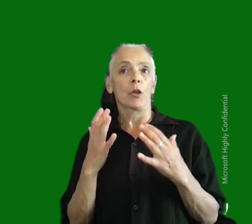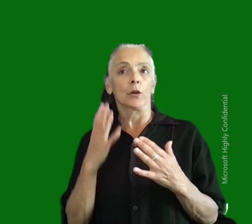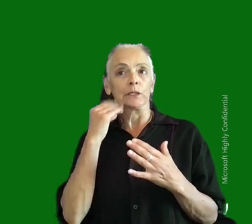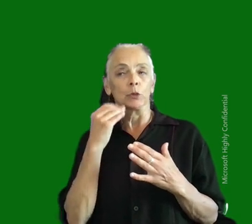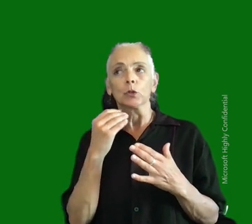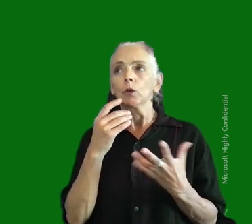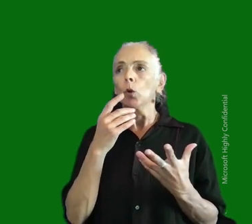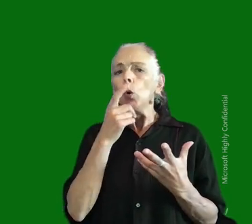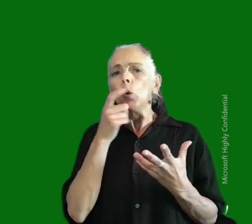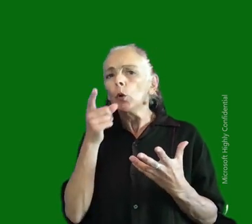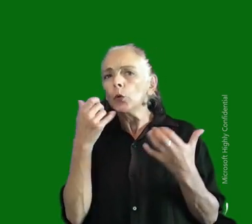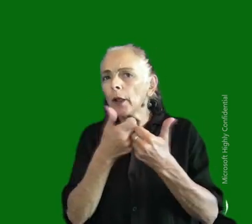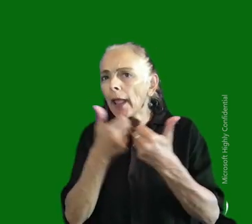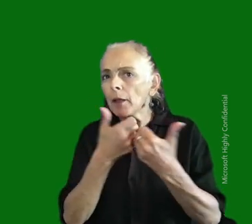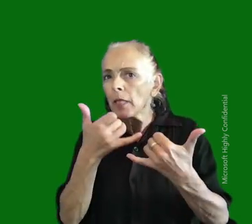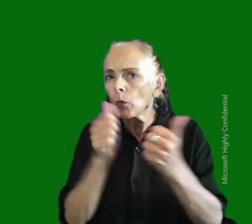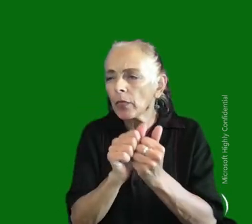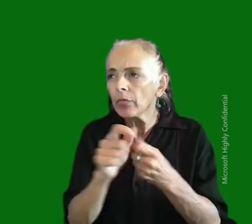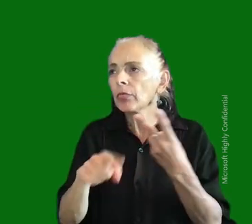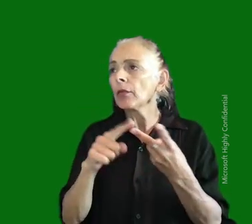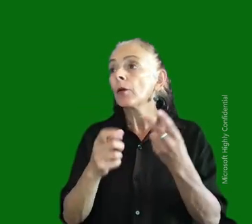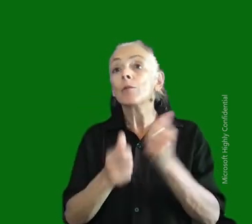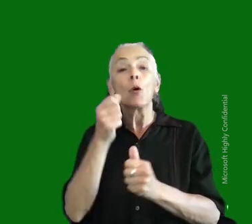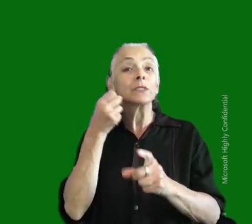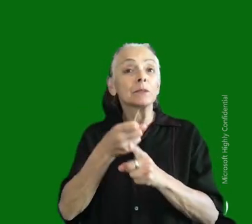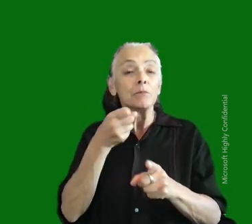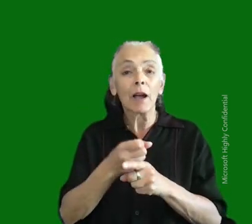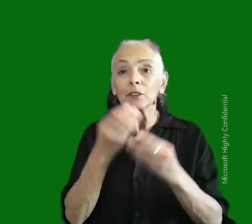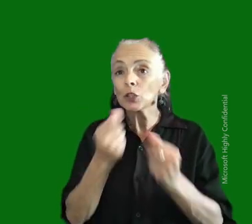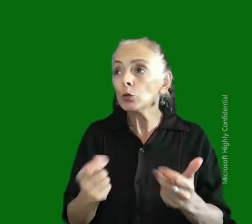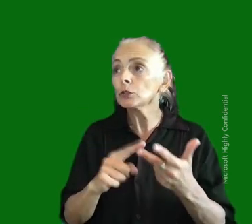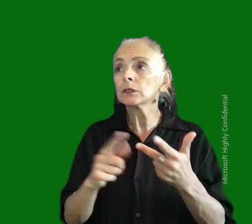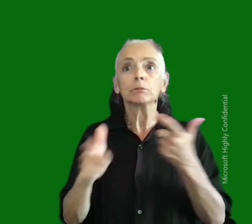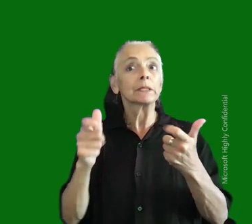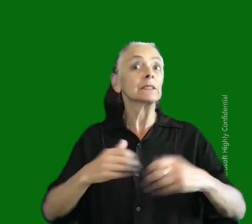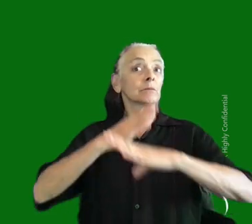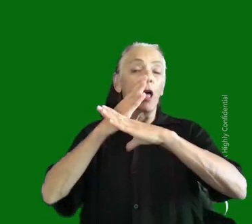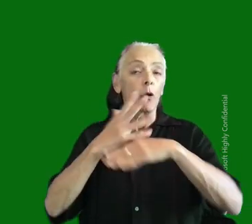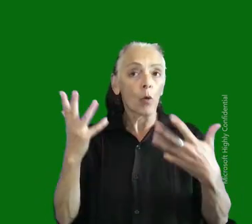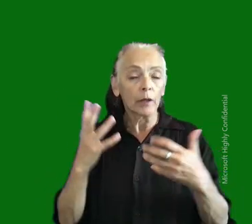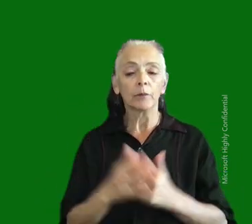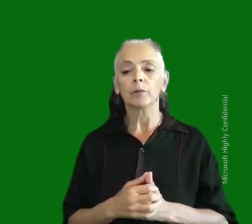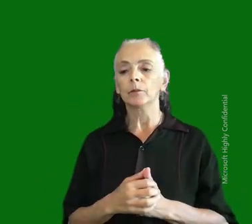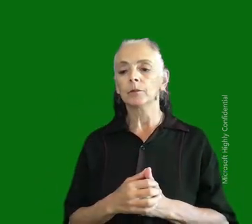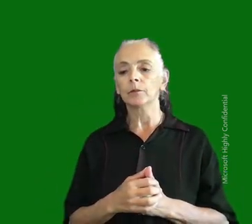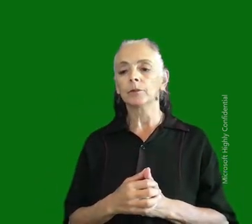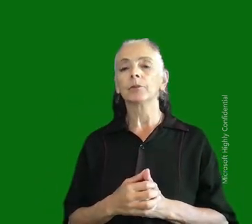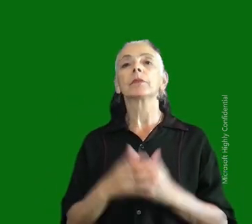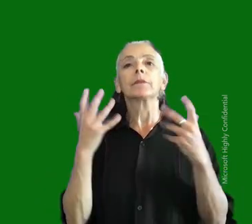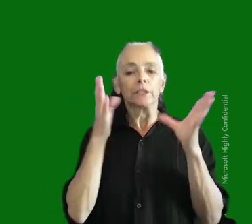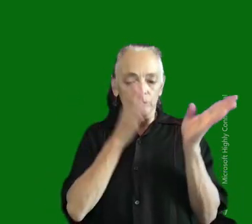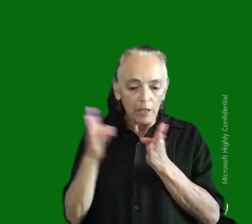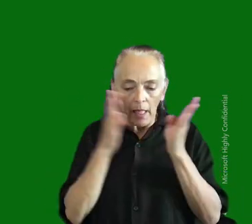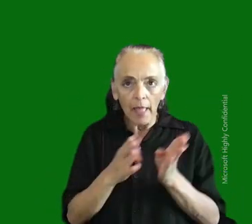what have been the most impactful solutions, what might have been the most major blockers for them. Once they're done planning and organizing